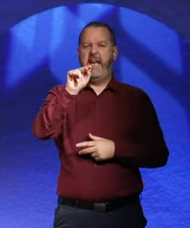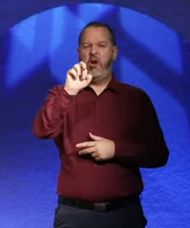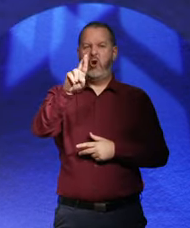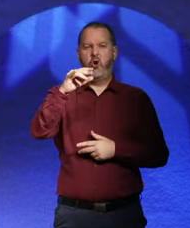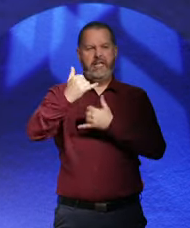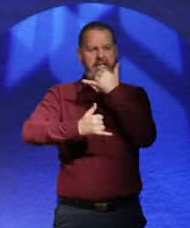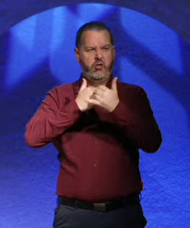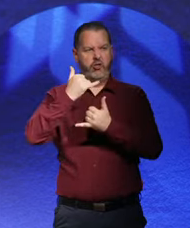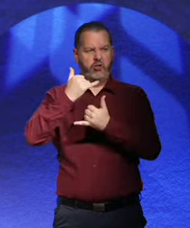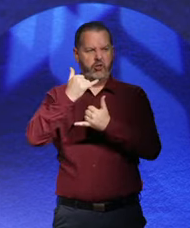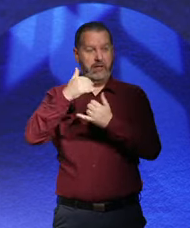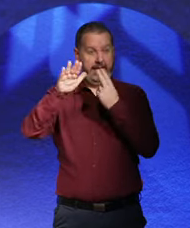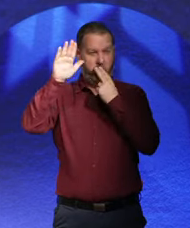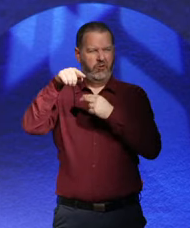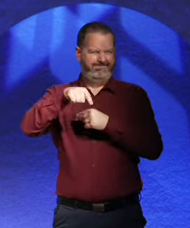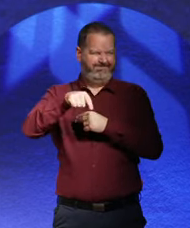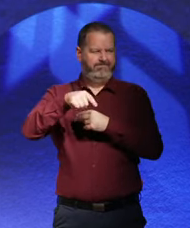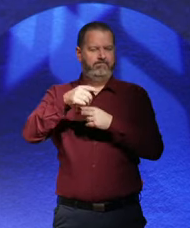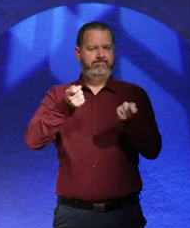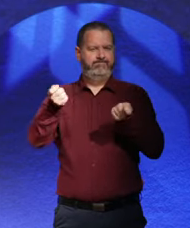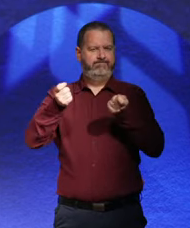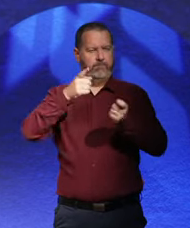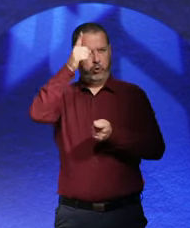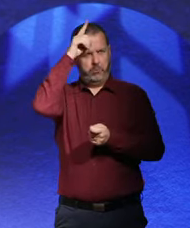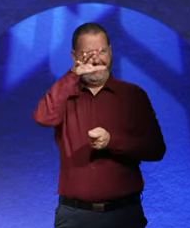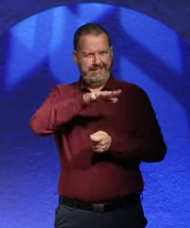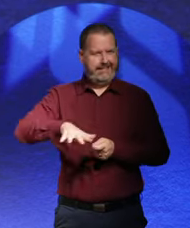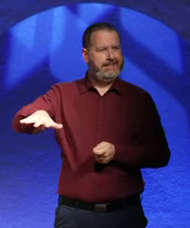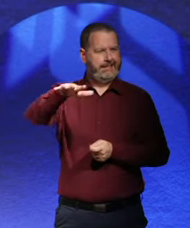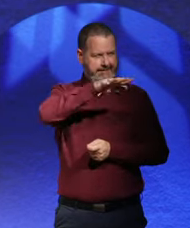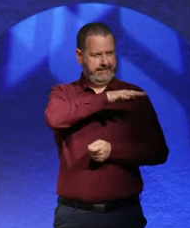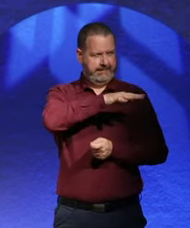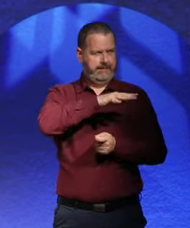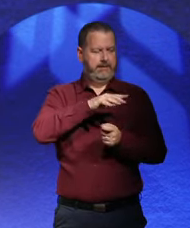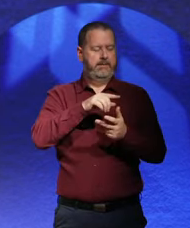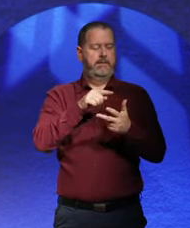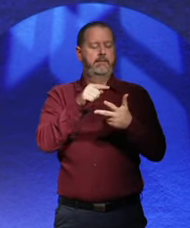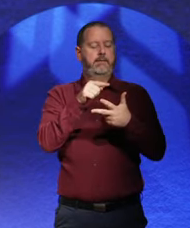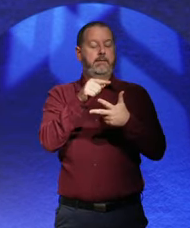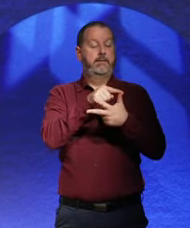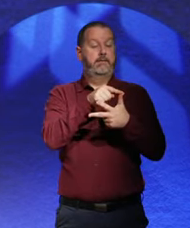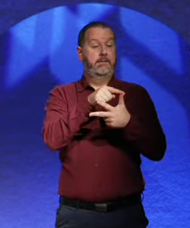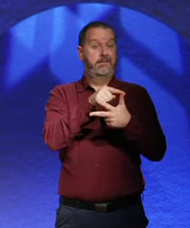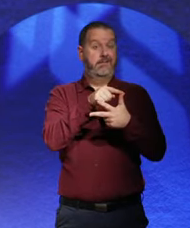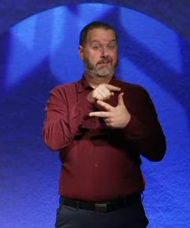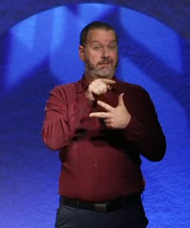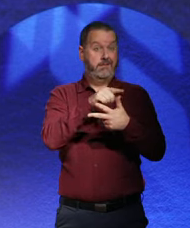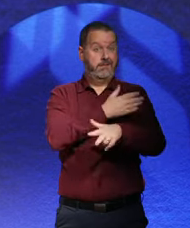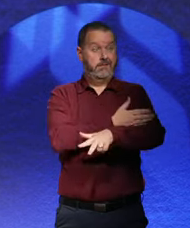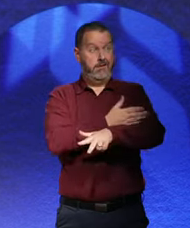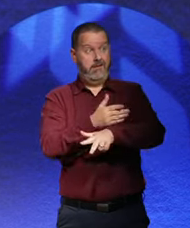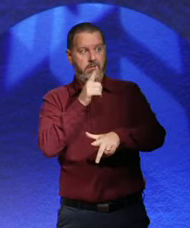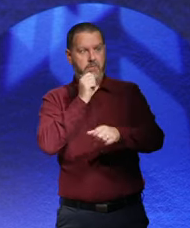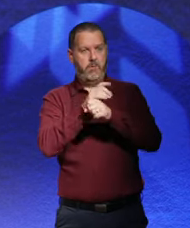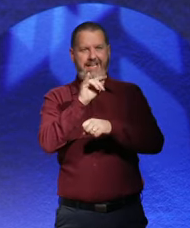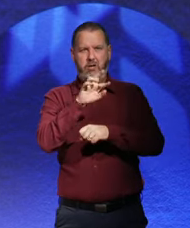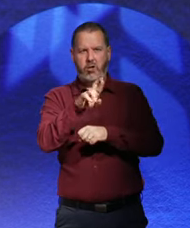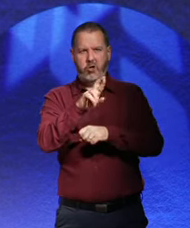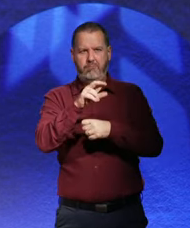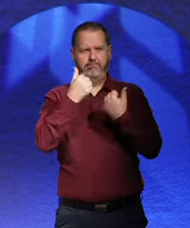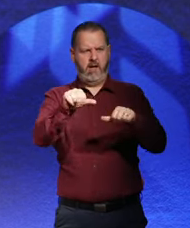period when Adolf Hitler ruled the country. The first of which, triumph, starts with his accession to power in 1933,